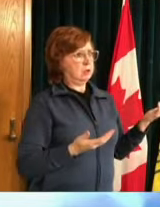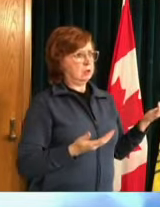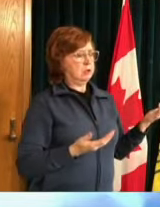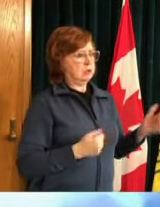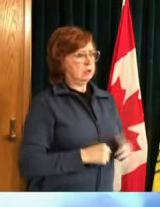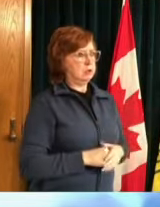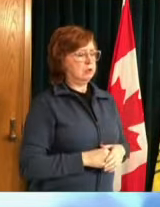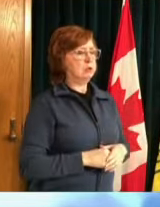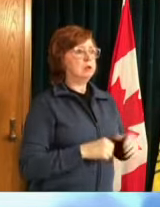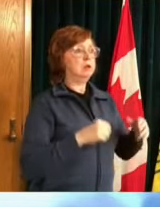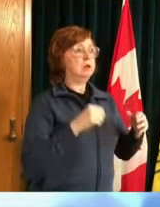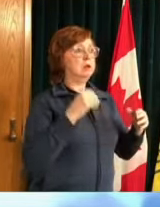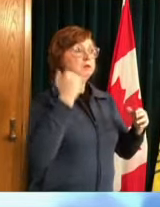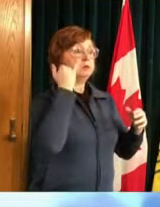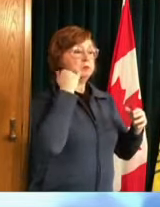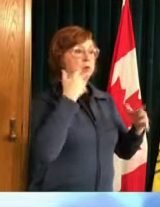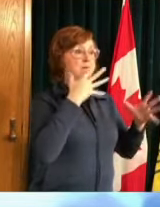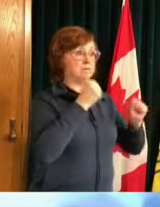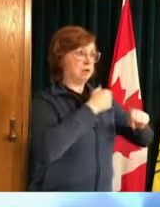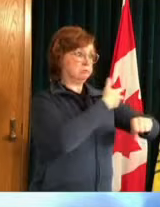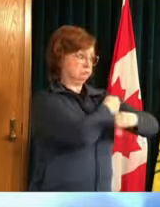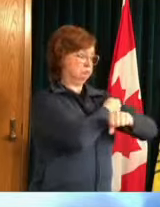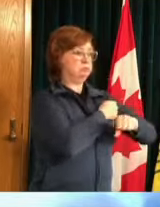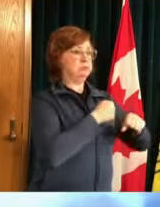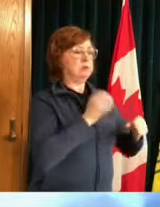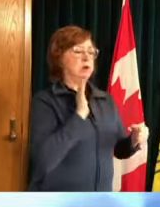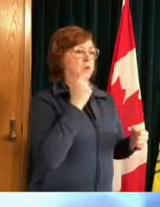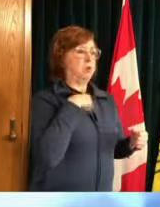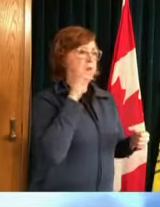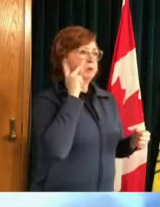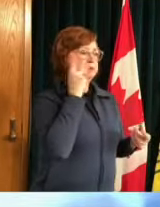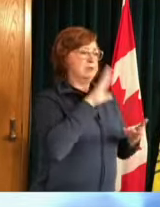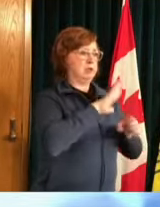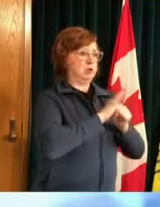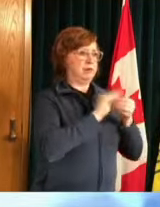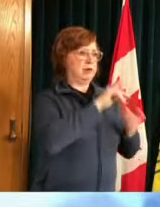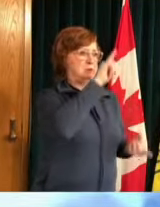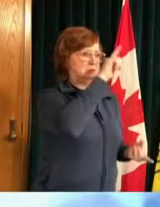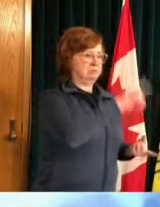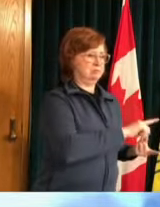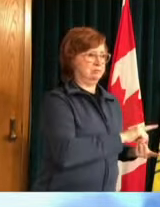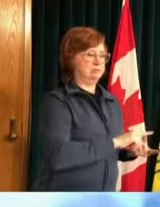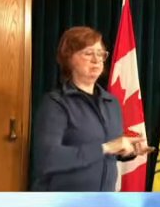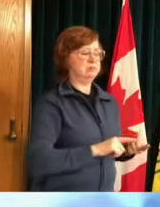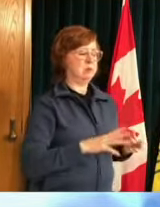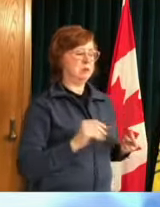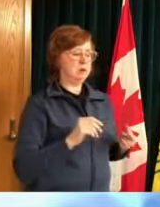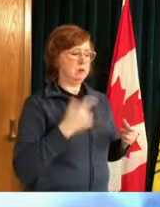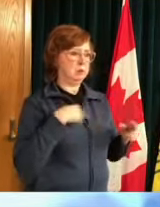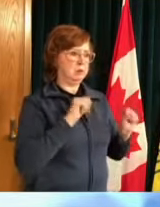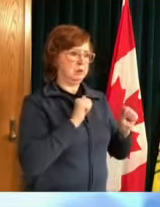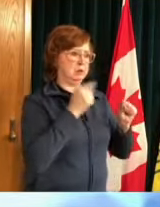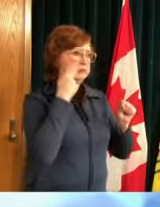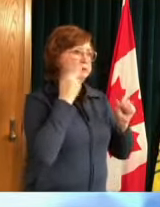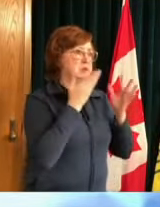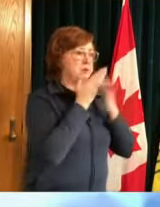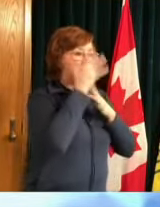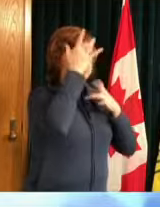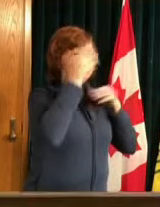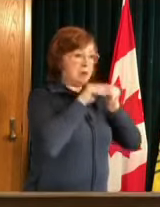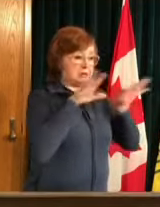numbers come down and we can exit the worst parts of the pandemic hopefully by you know mid to late june